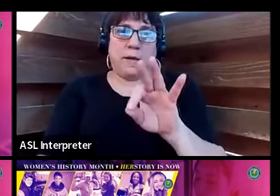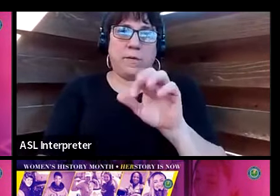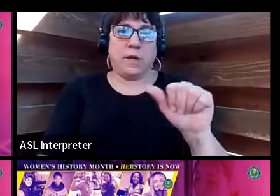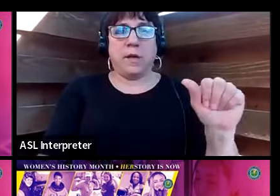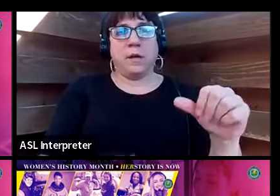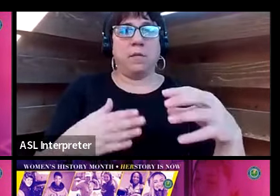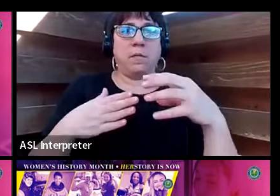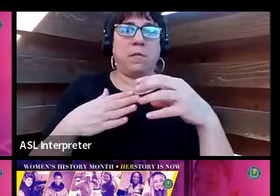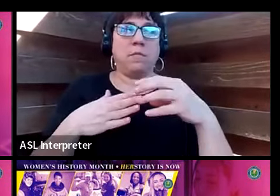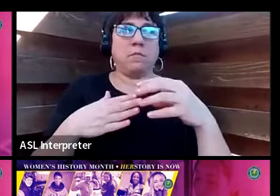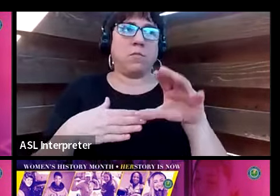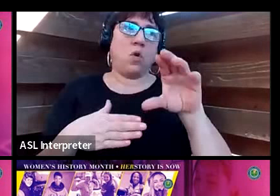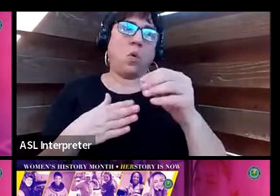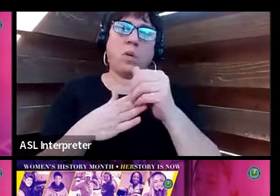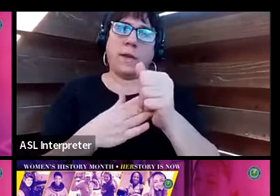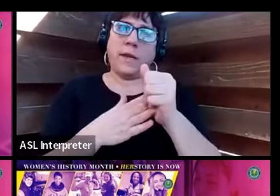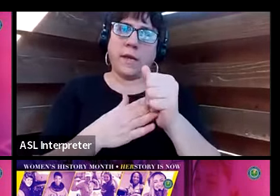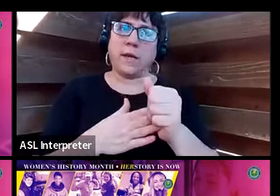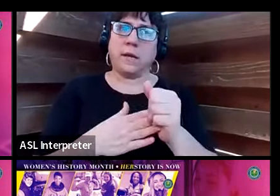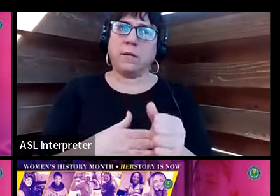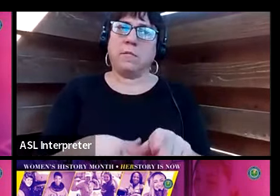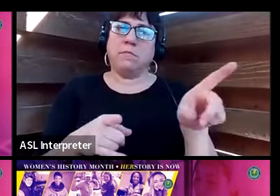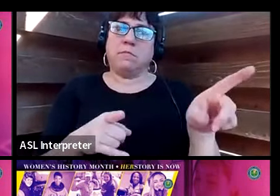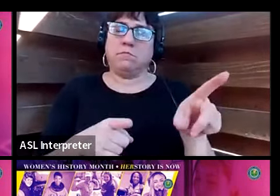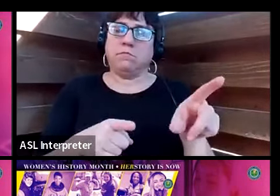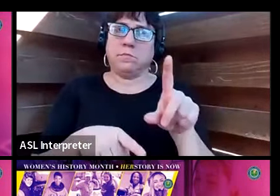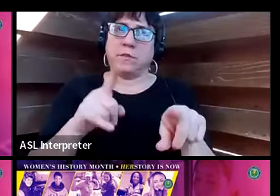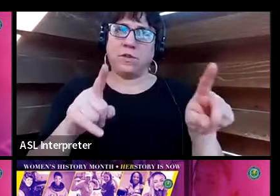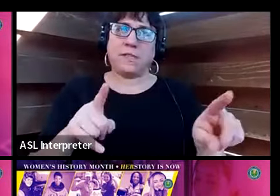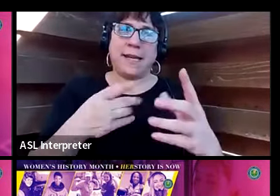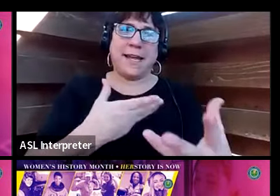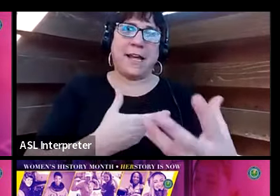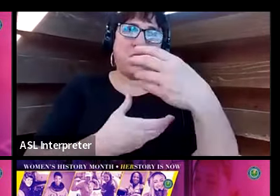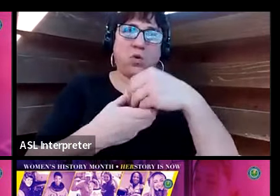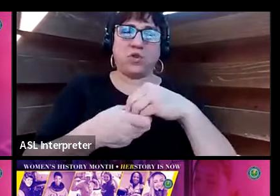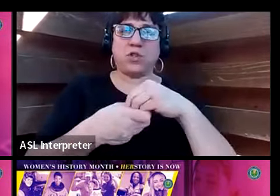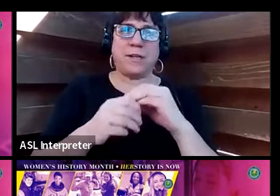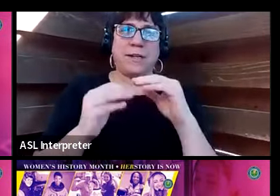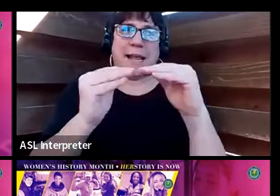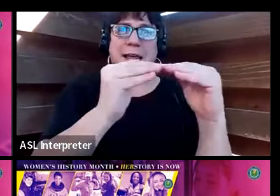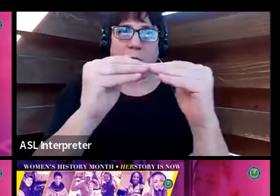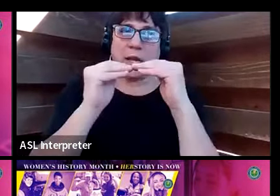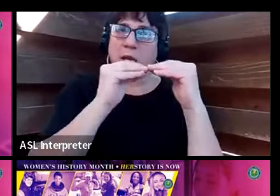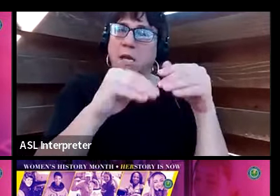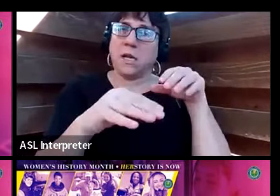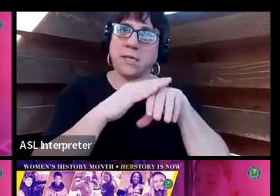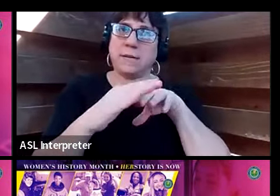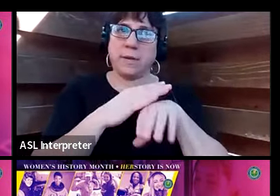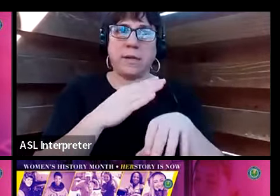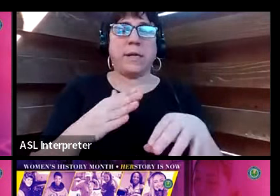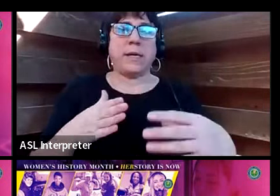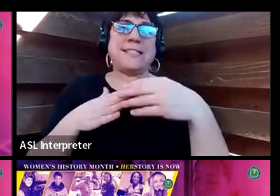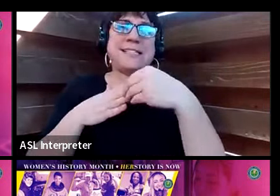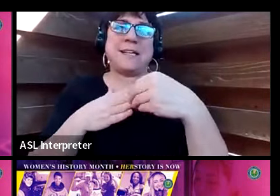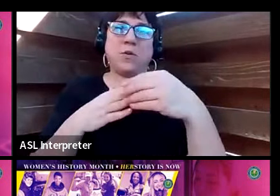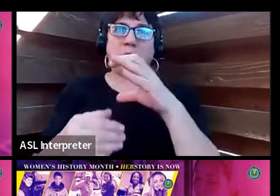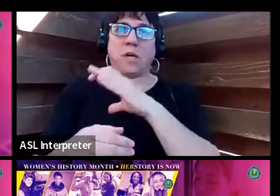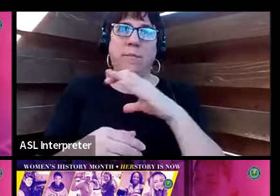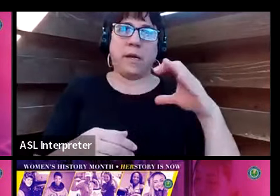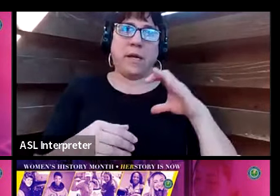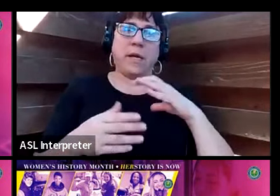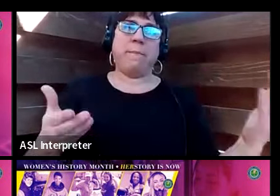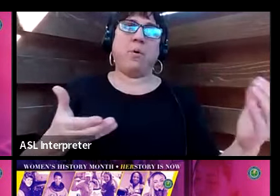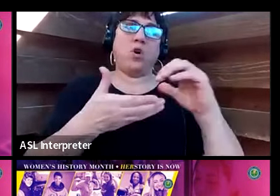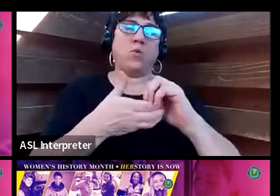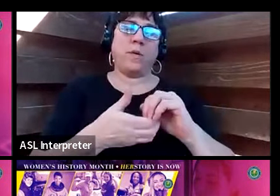agency's Diversity, Equity, Inclusion, and Accessibility Steering Committee in partnership with the Office of Civil Rights.